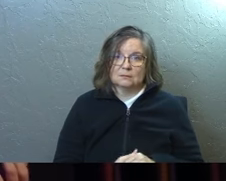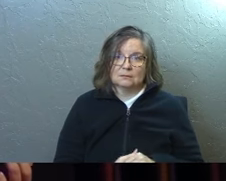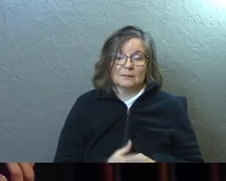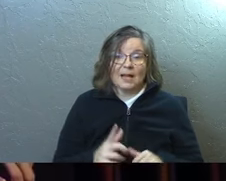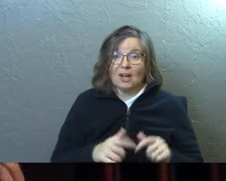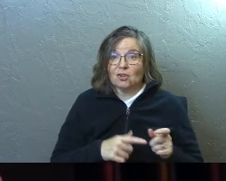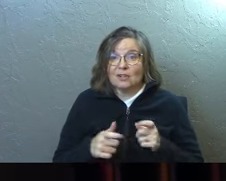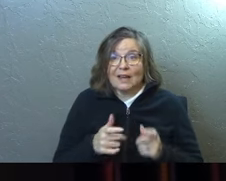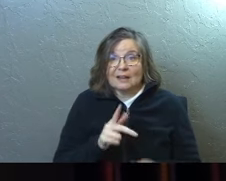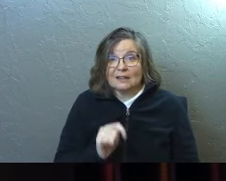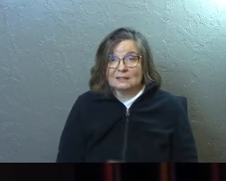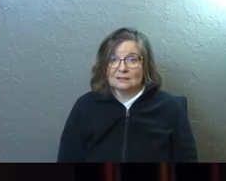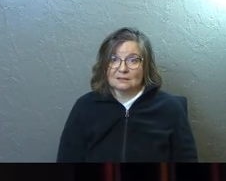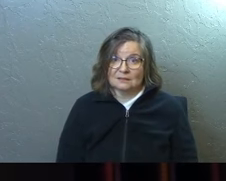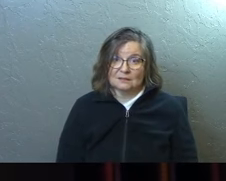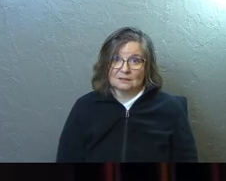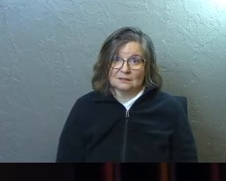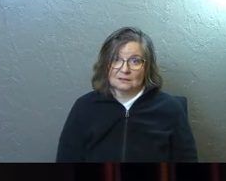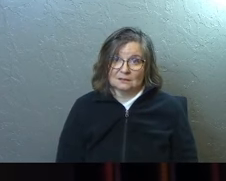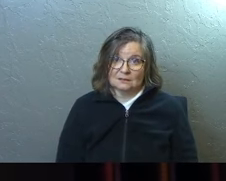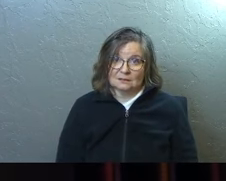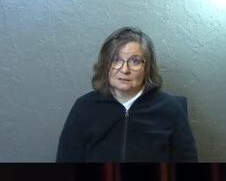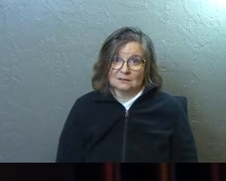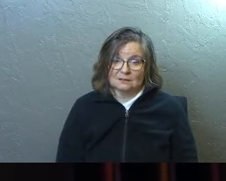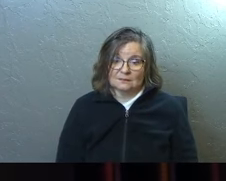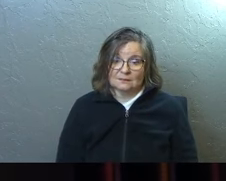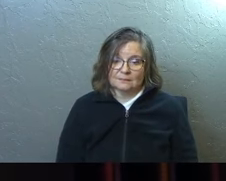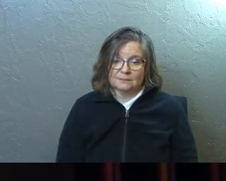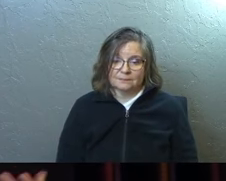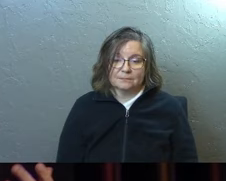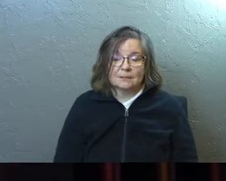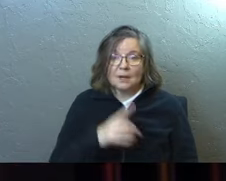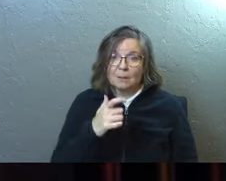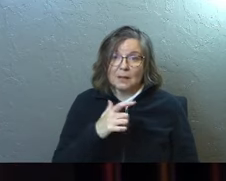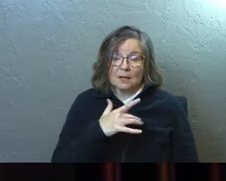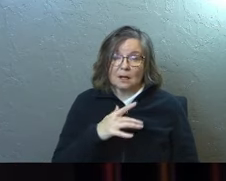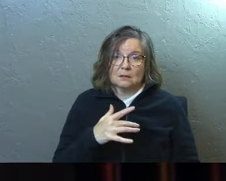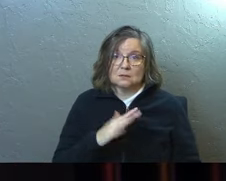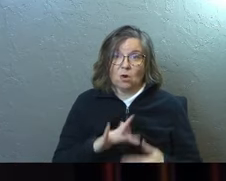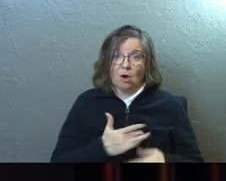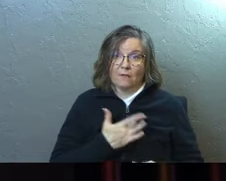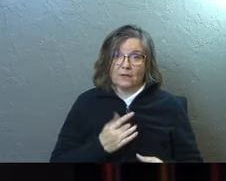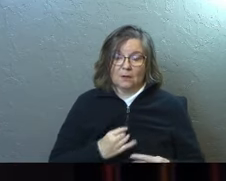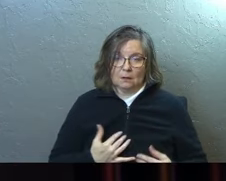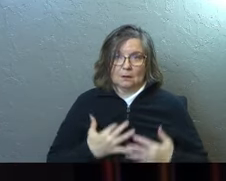I couldn't handle it because it all came back.